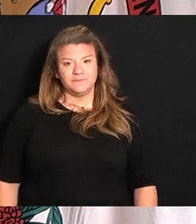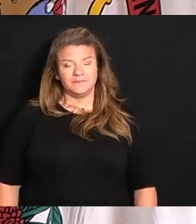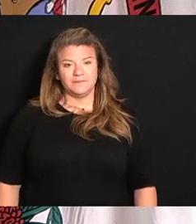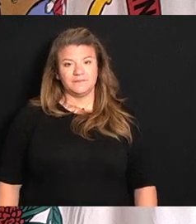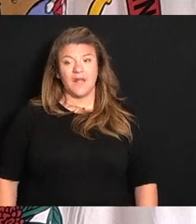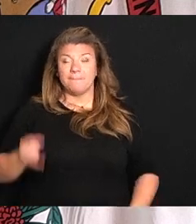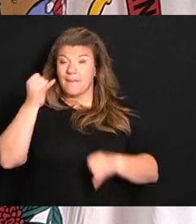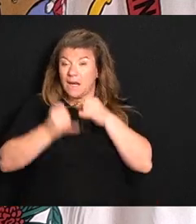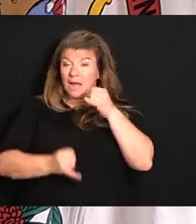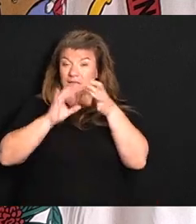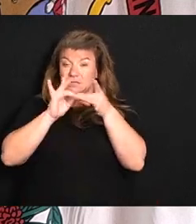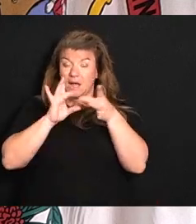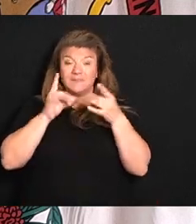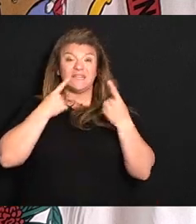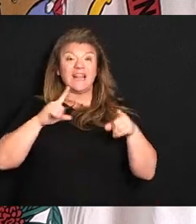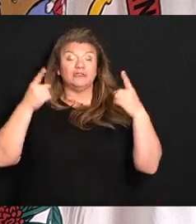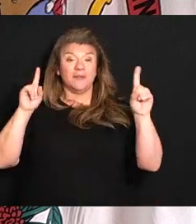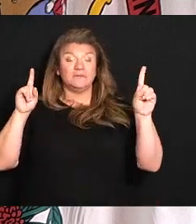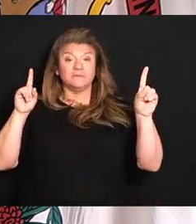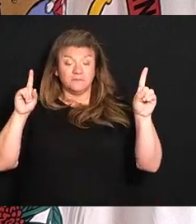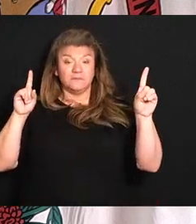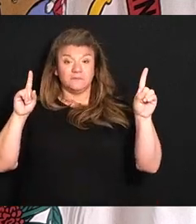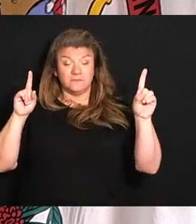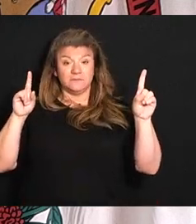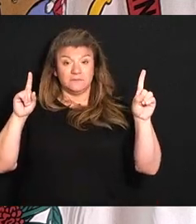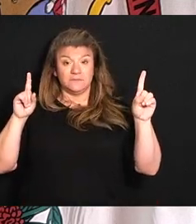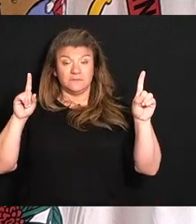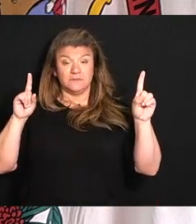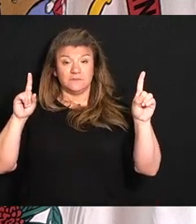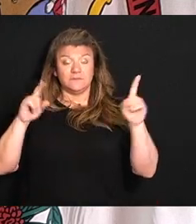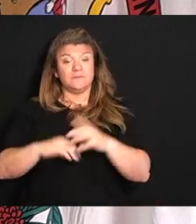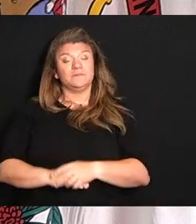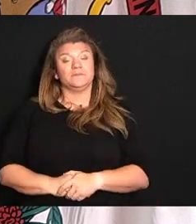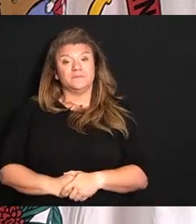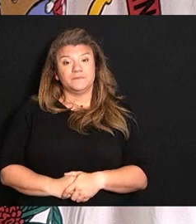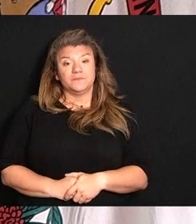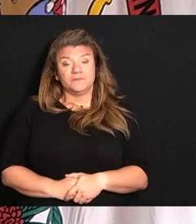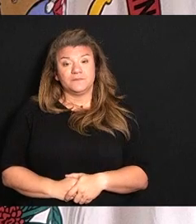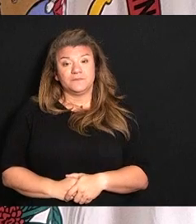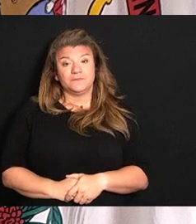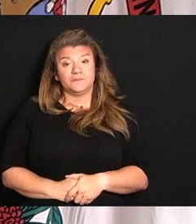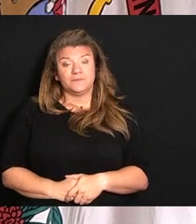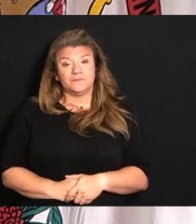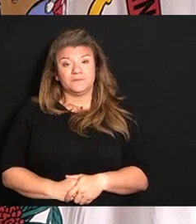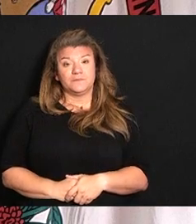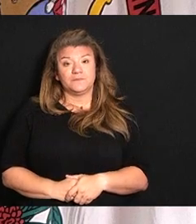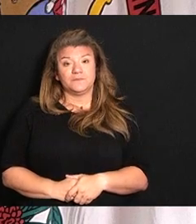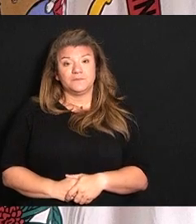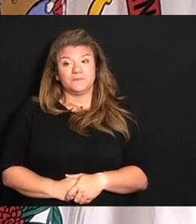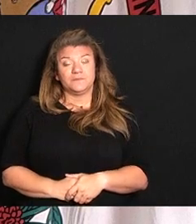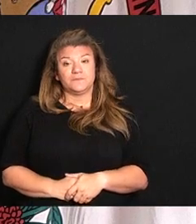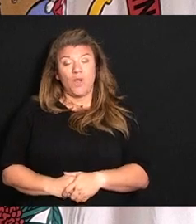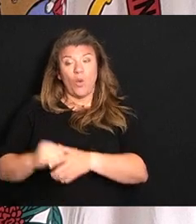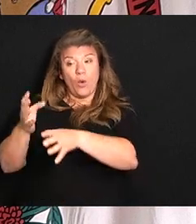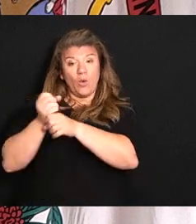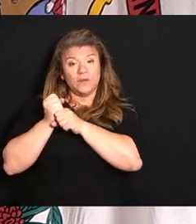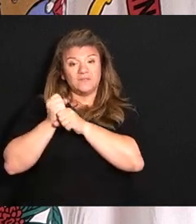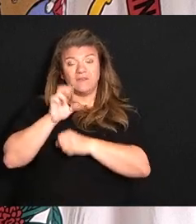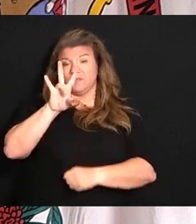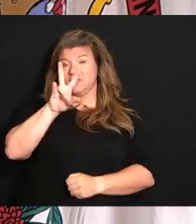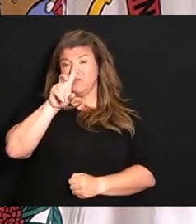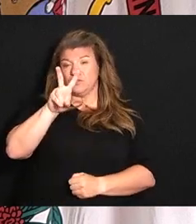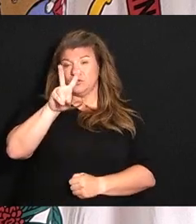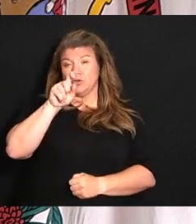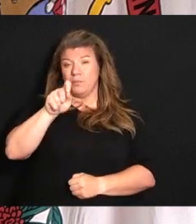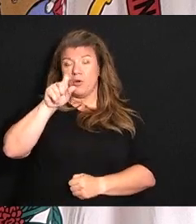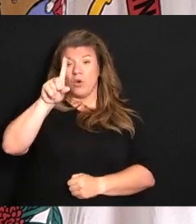last thing I've got is an announcement, you know, that we are receiving $72.1